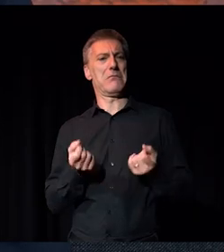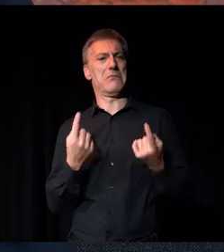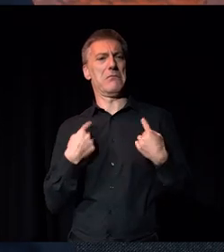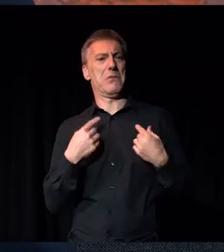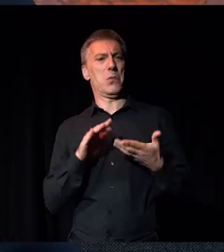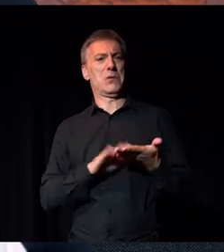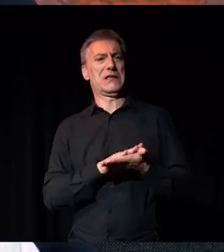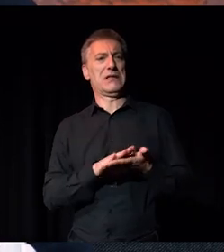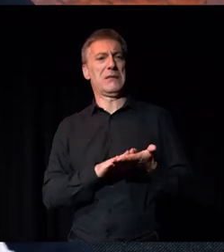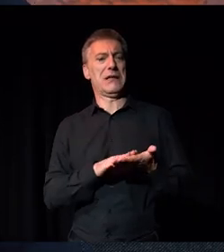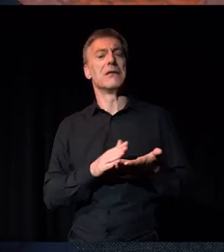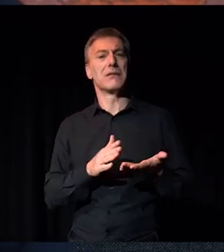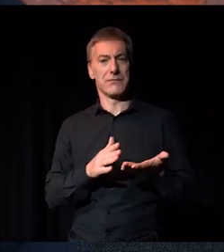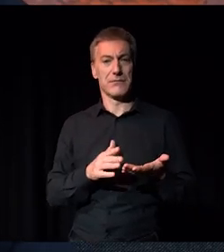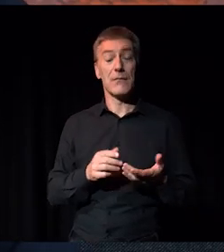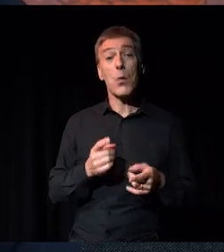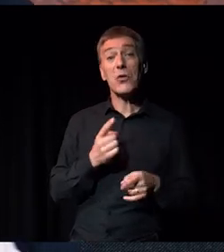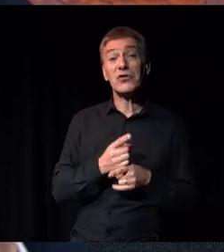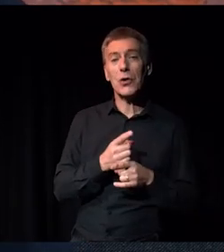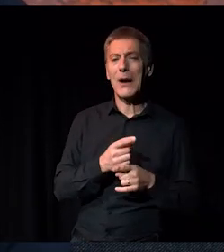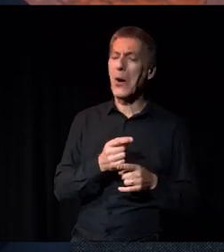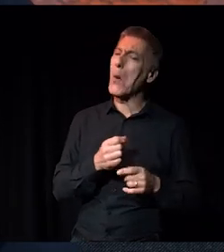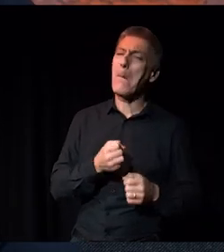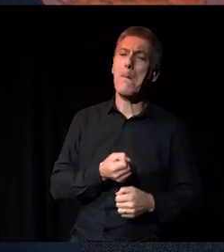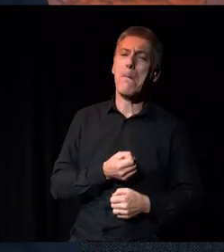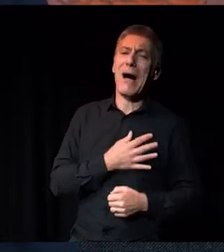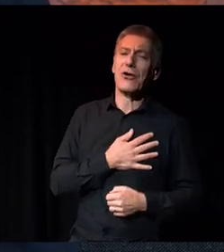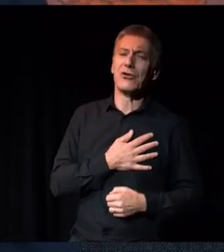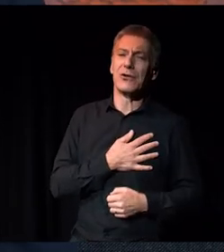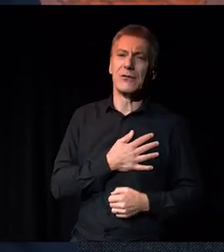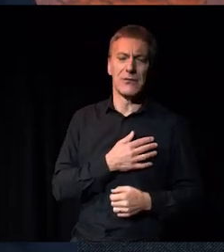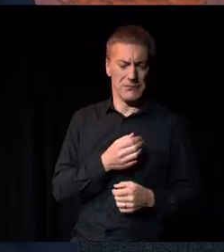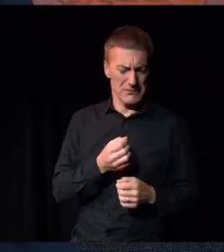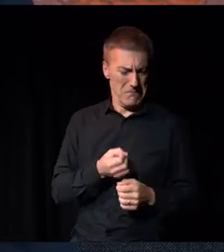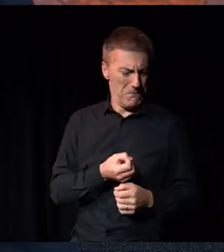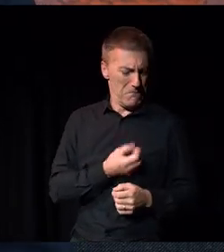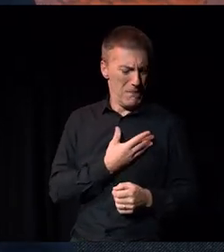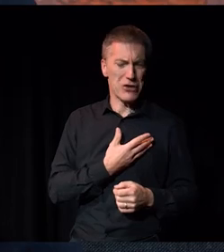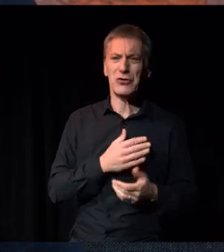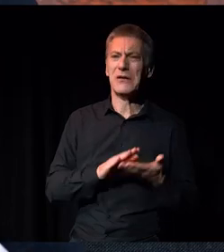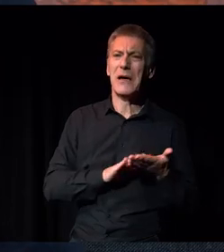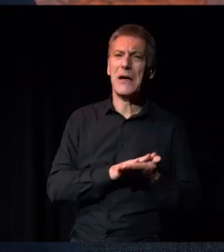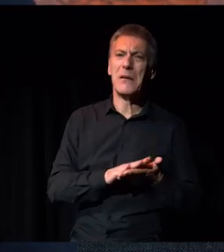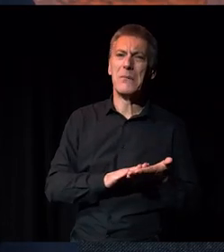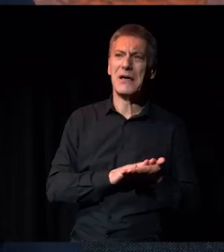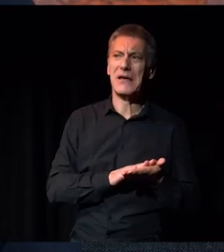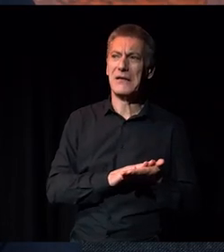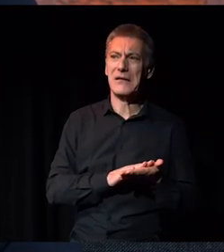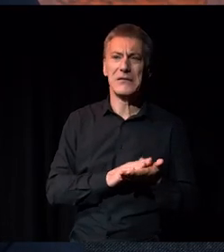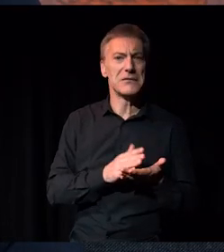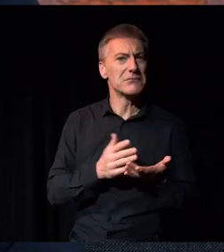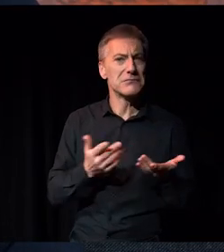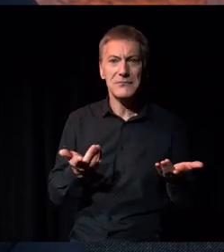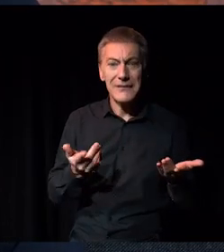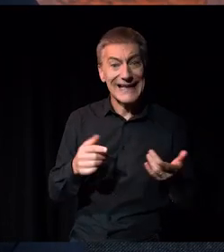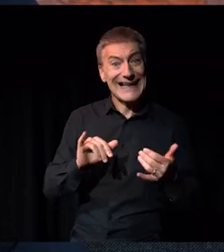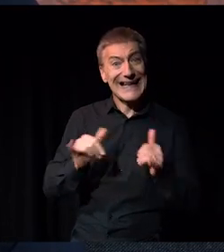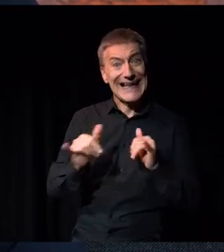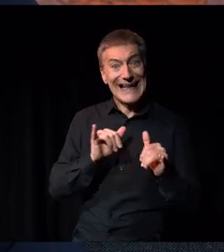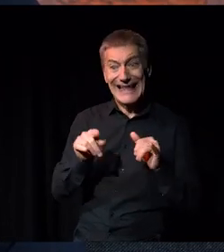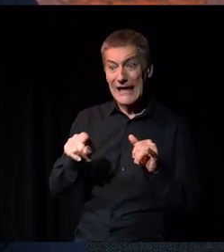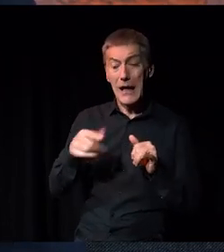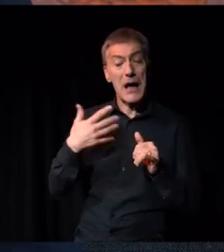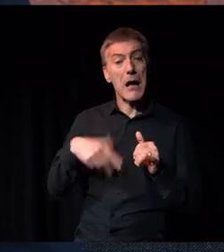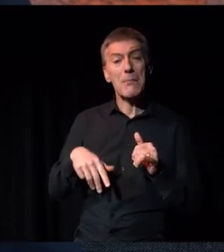And then we talk about passion. You must have a passion. Well, what does it mean? What does a passion mean? Is a passion something that you gain from